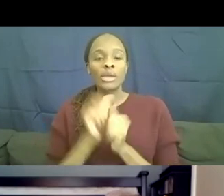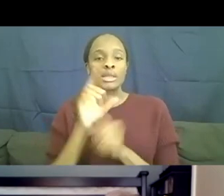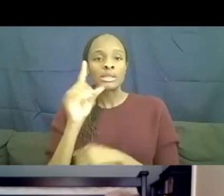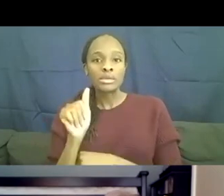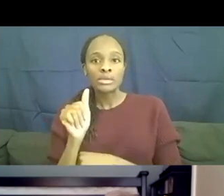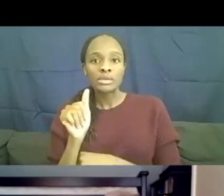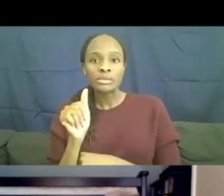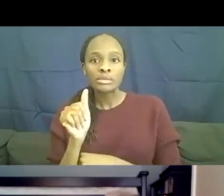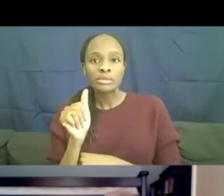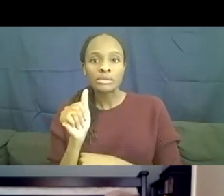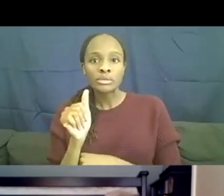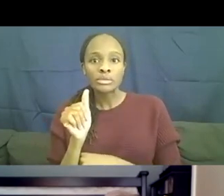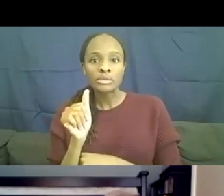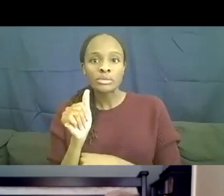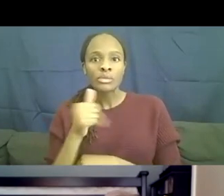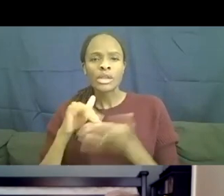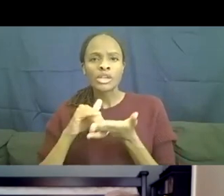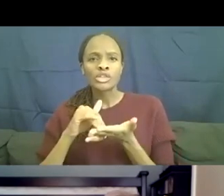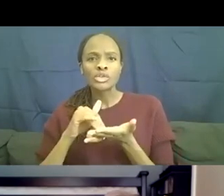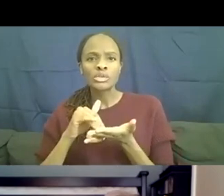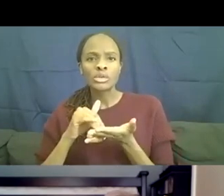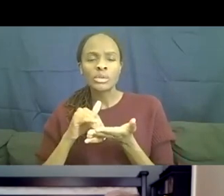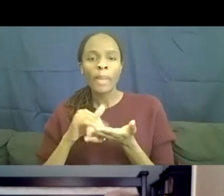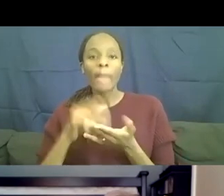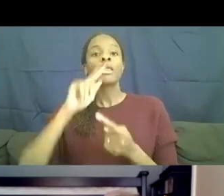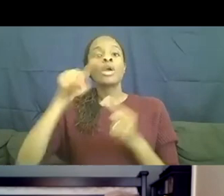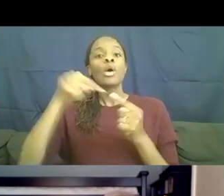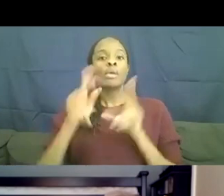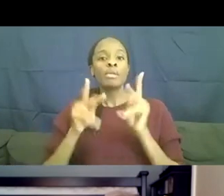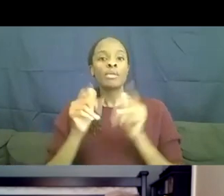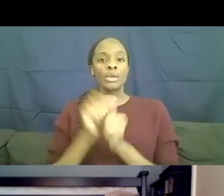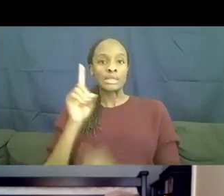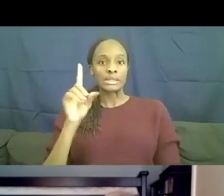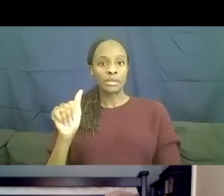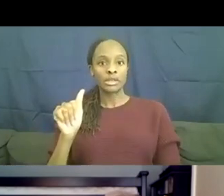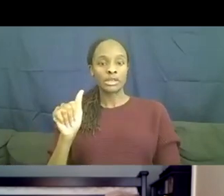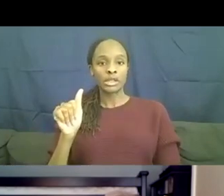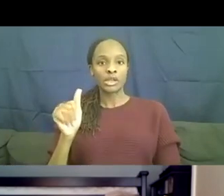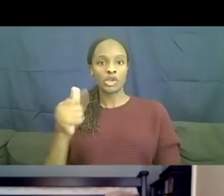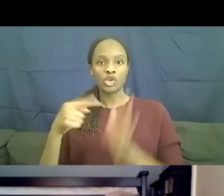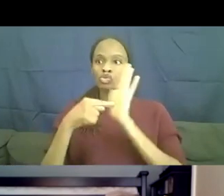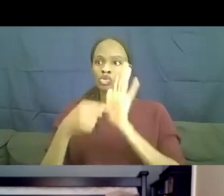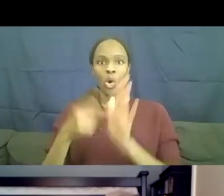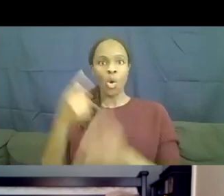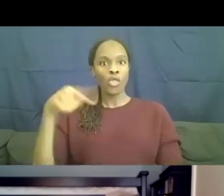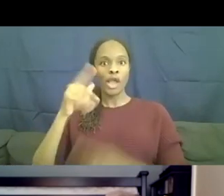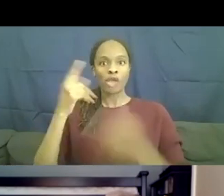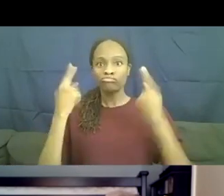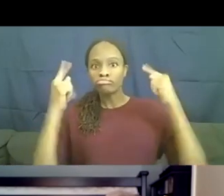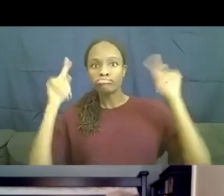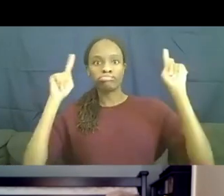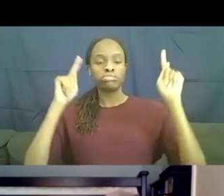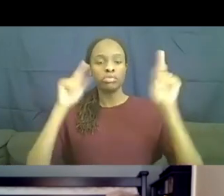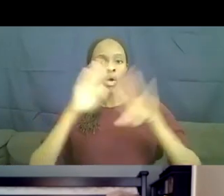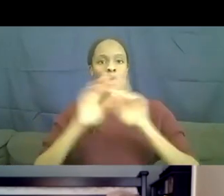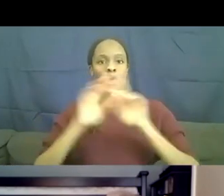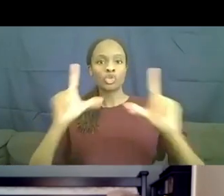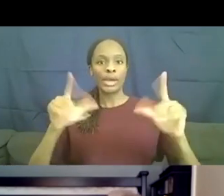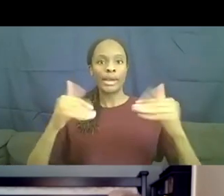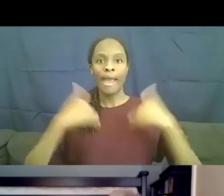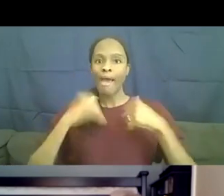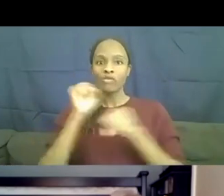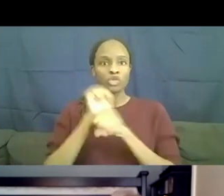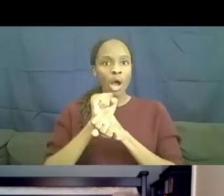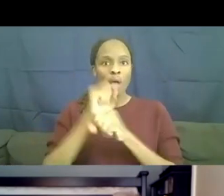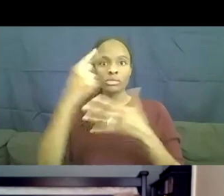excuse me, when people with disabilities are shown to be successful on screen, um, in having jobs and et